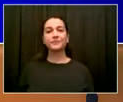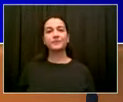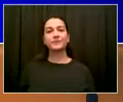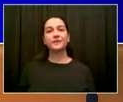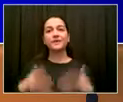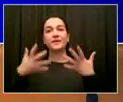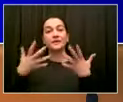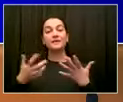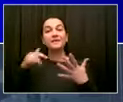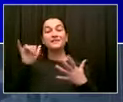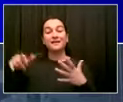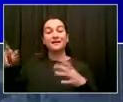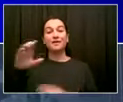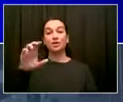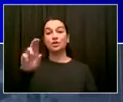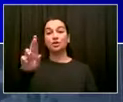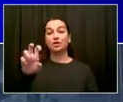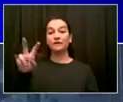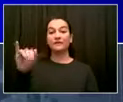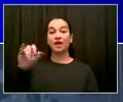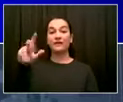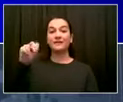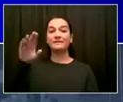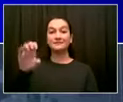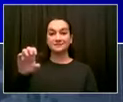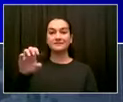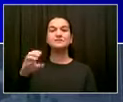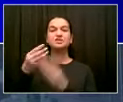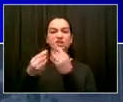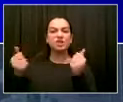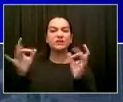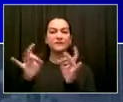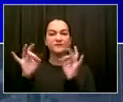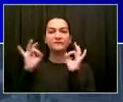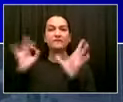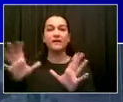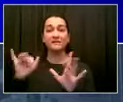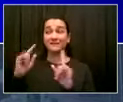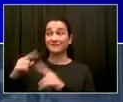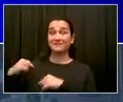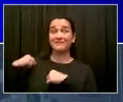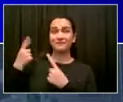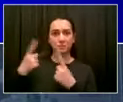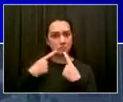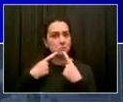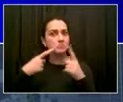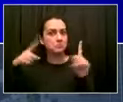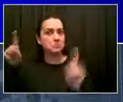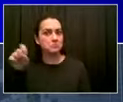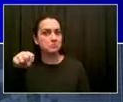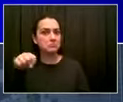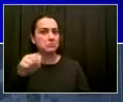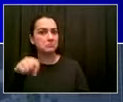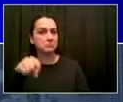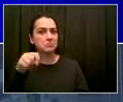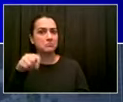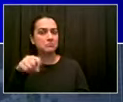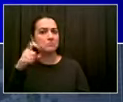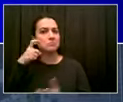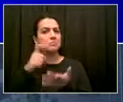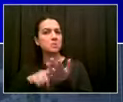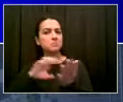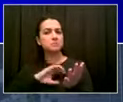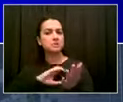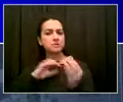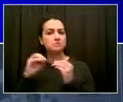precinct, Laurelton, Rosedale, Springfield Gardens, a place where we needed to take this approach and apply it. So it's a $1.1 million